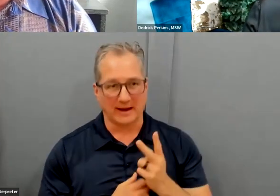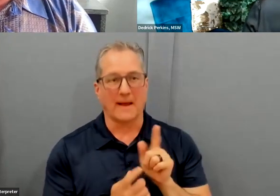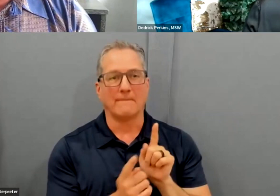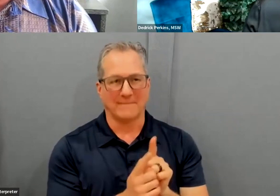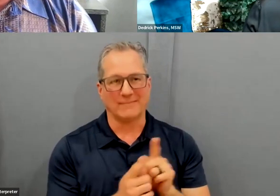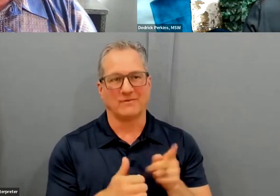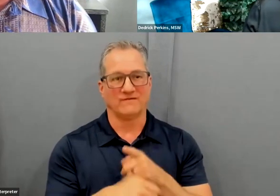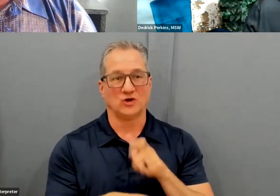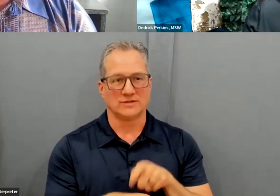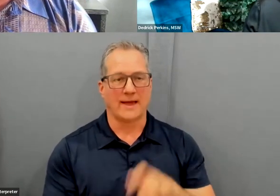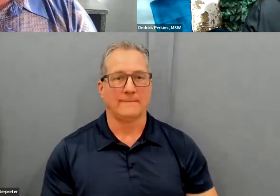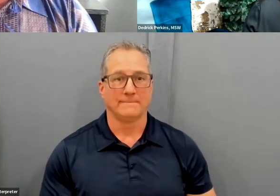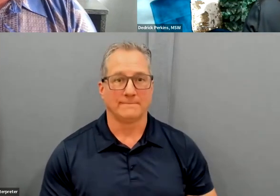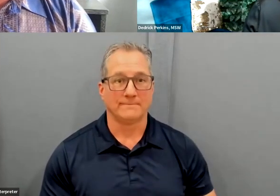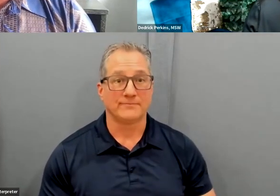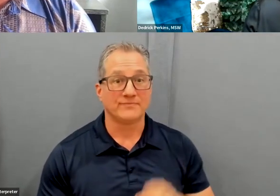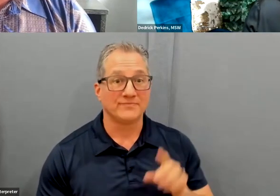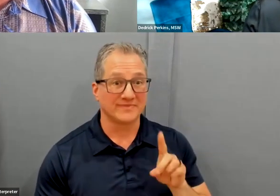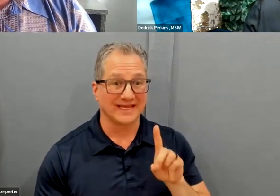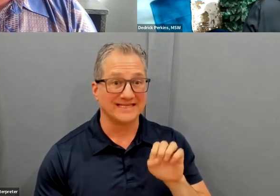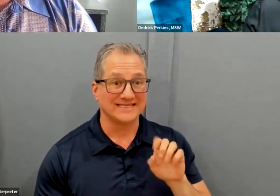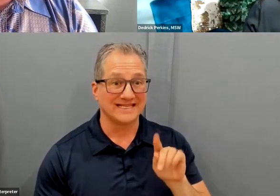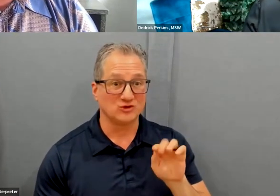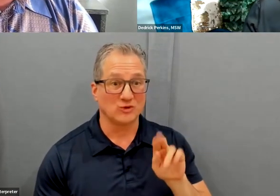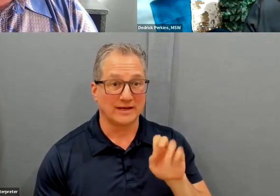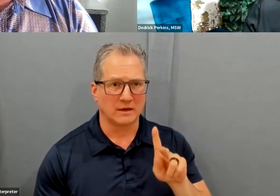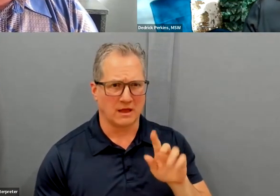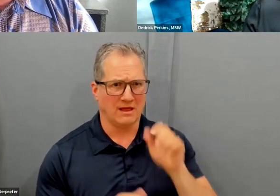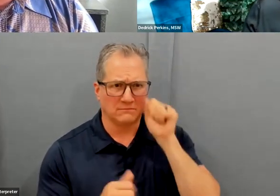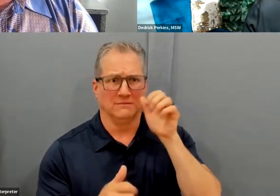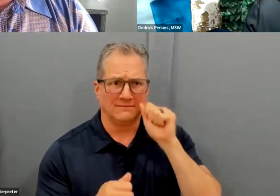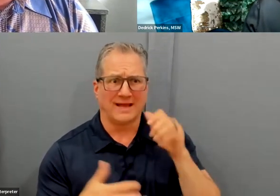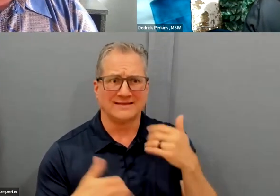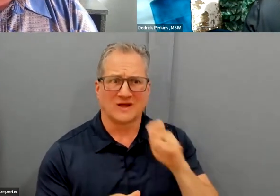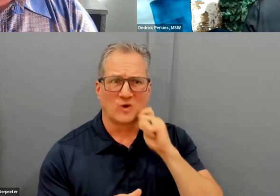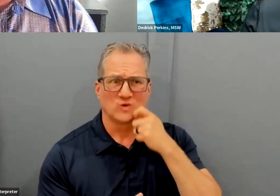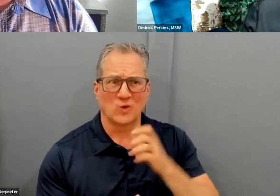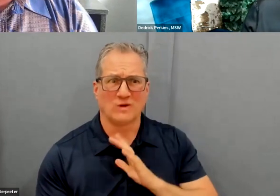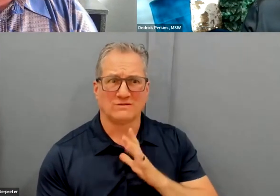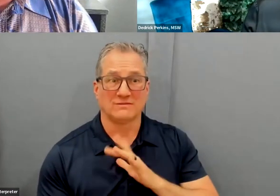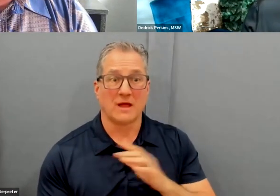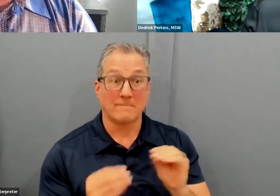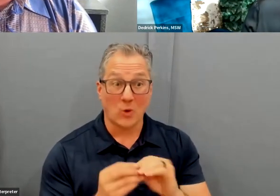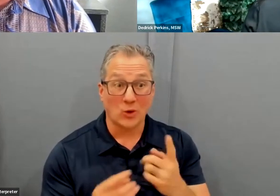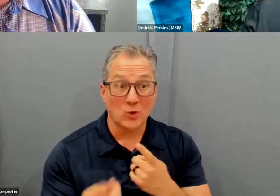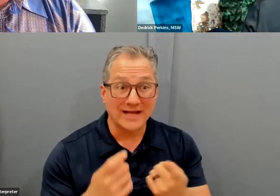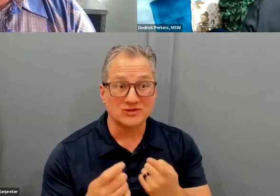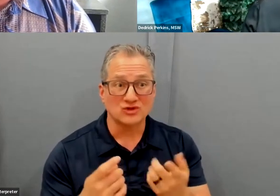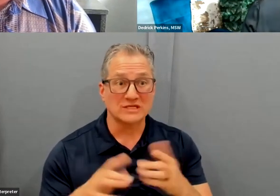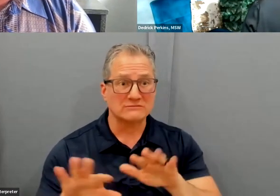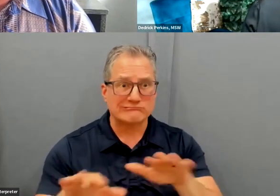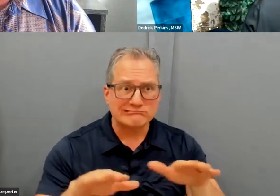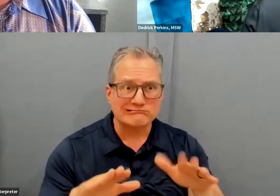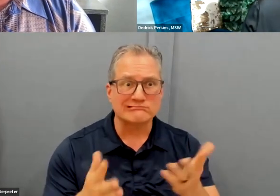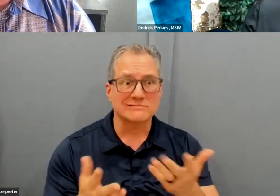That's amazing. That's so cool. Any other questions that you all have?